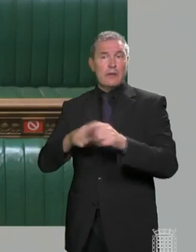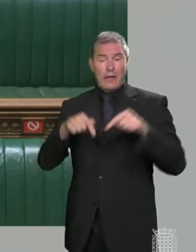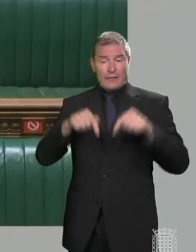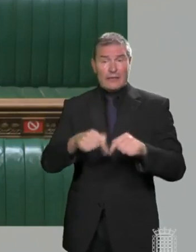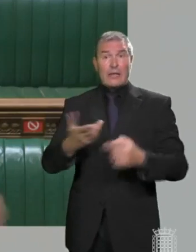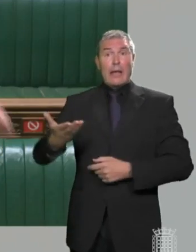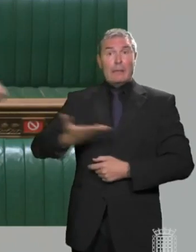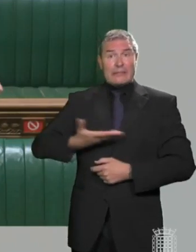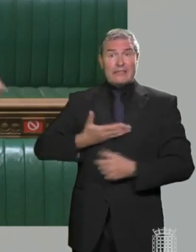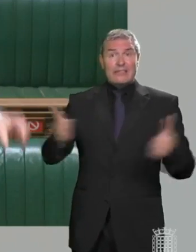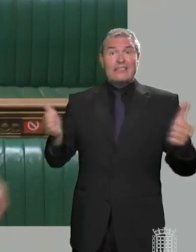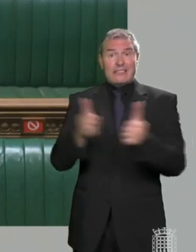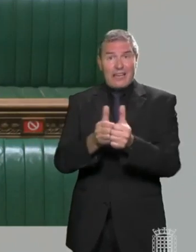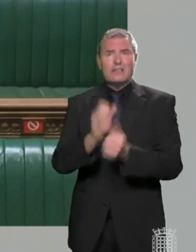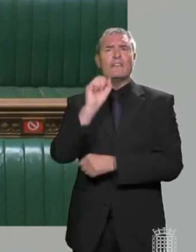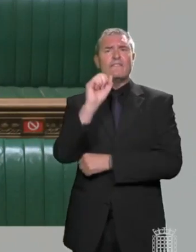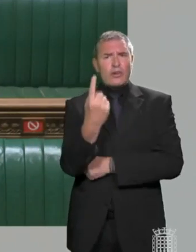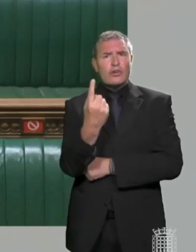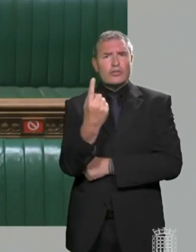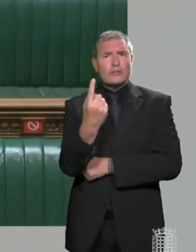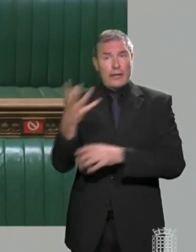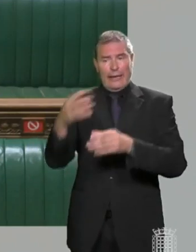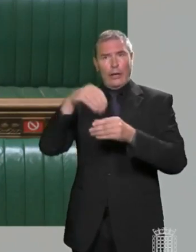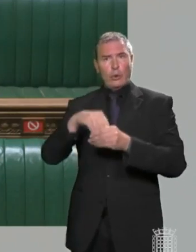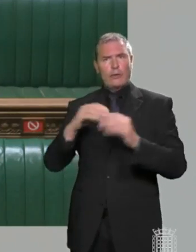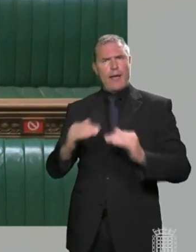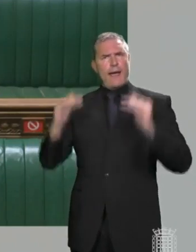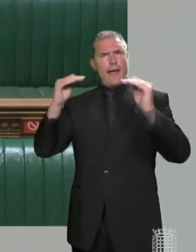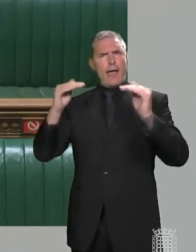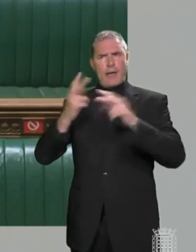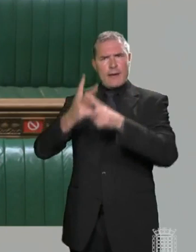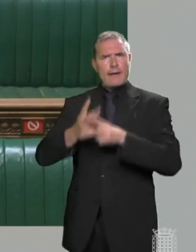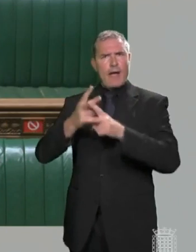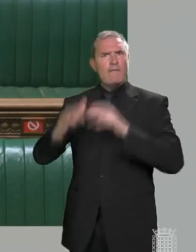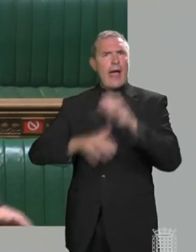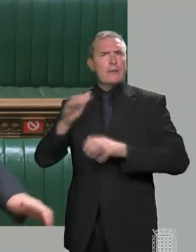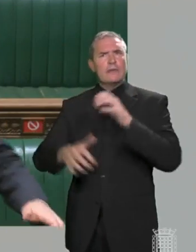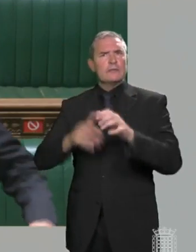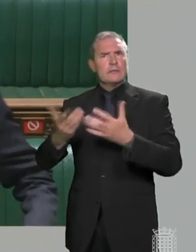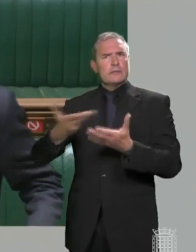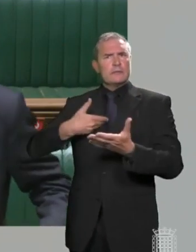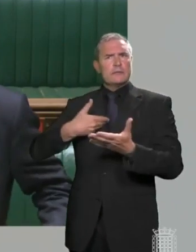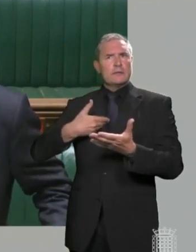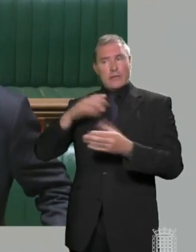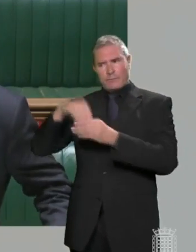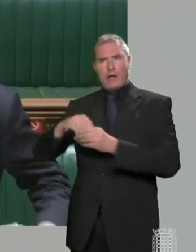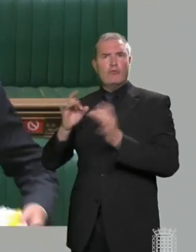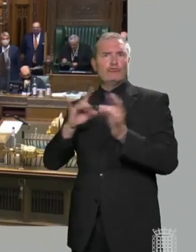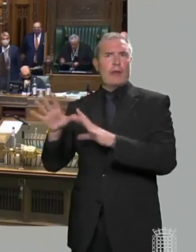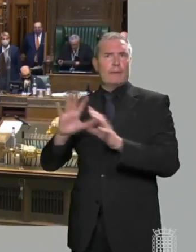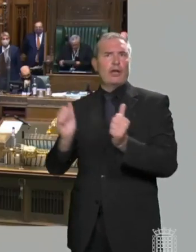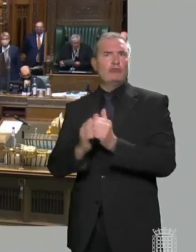Speaker, that we have done, is the first ever to incorporate high animal welfare standards as part of the package that Australia has agreed.